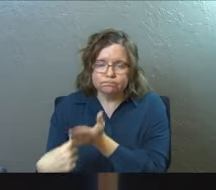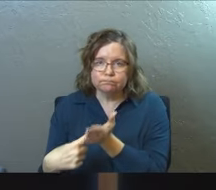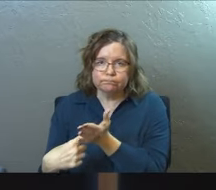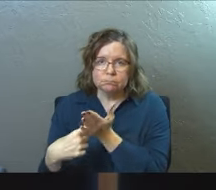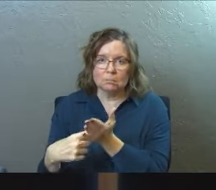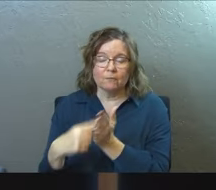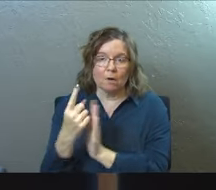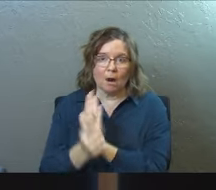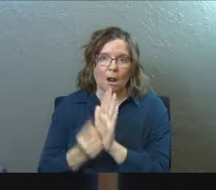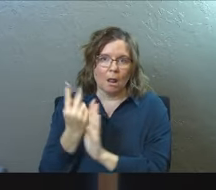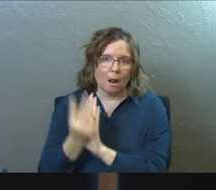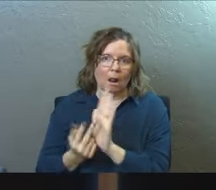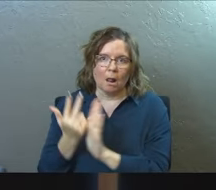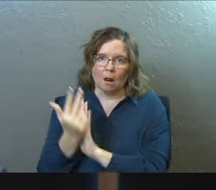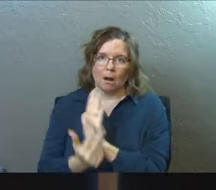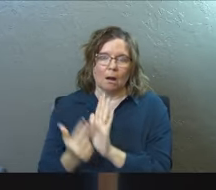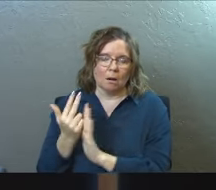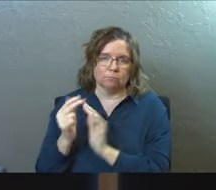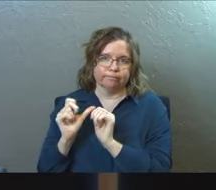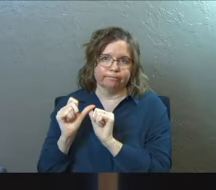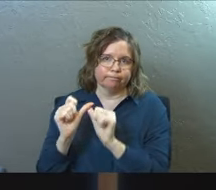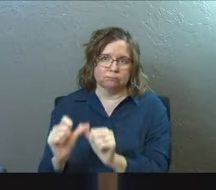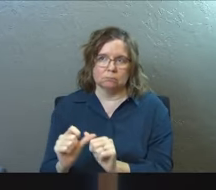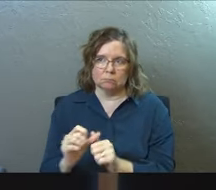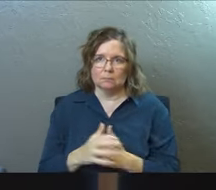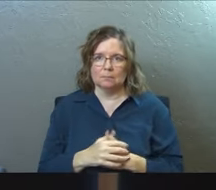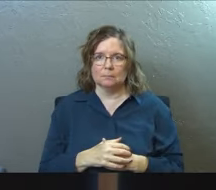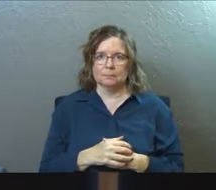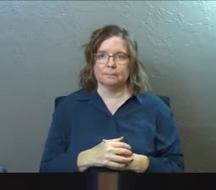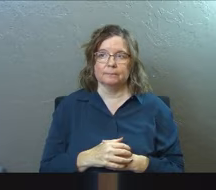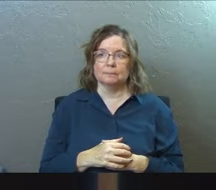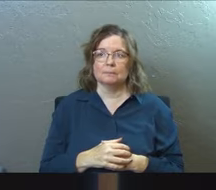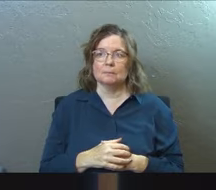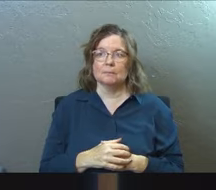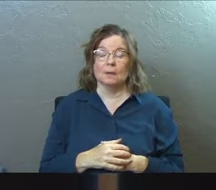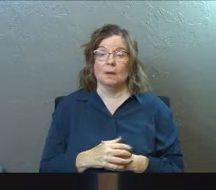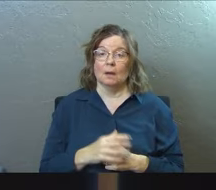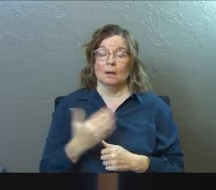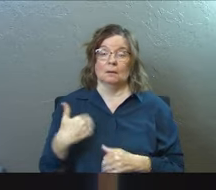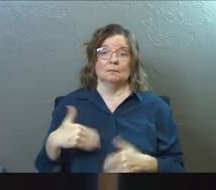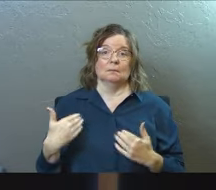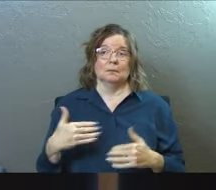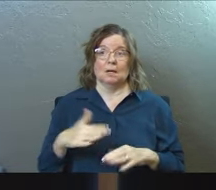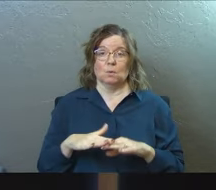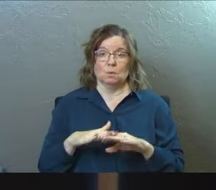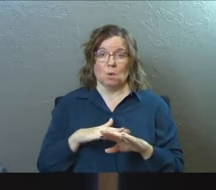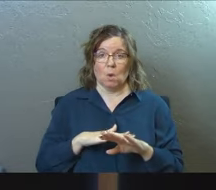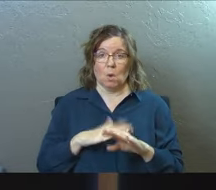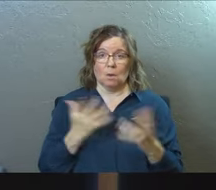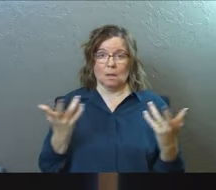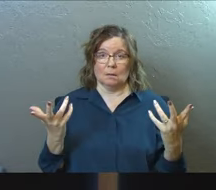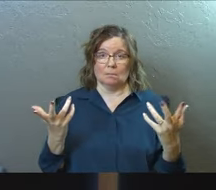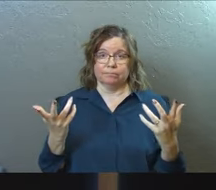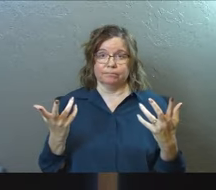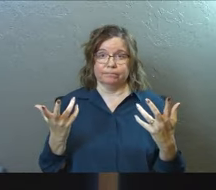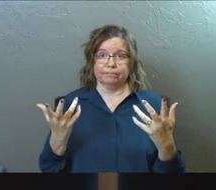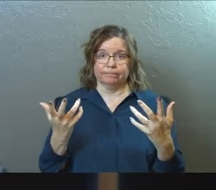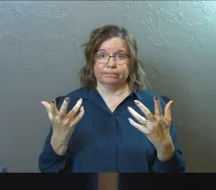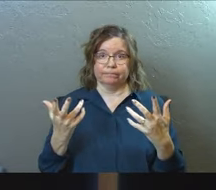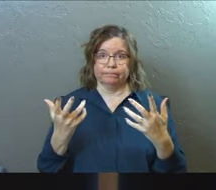they would talk for hours and hours and hours. and it so slowly came together.